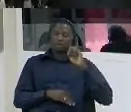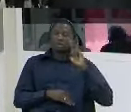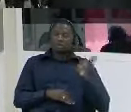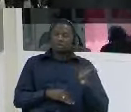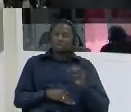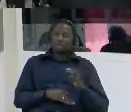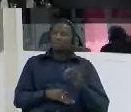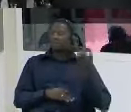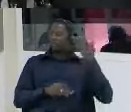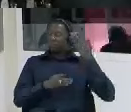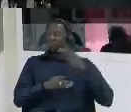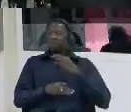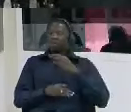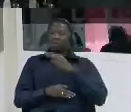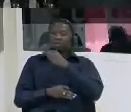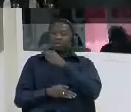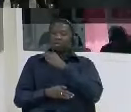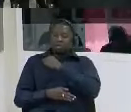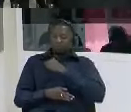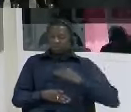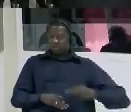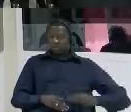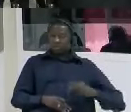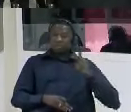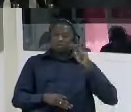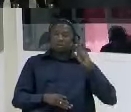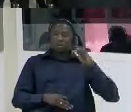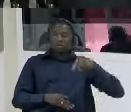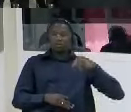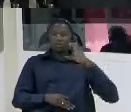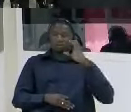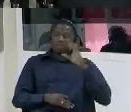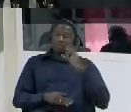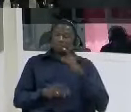who else again was there